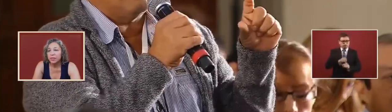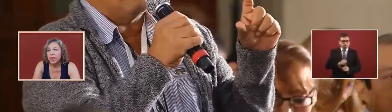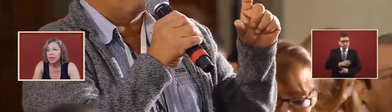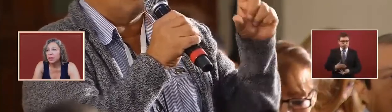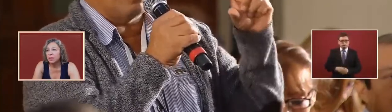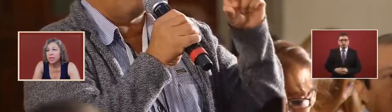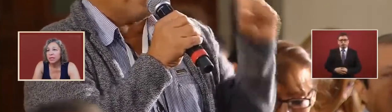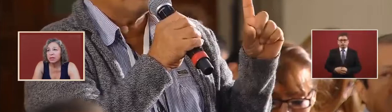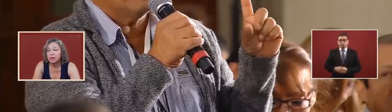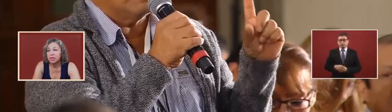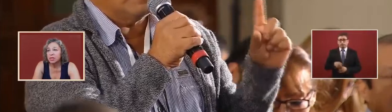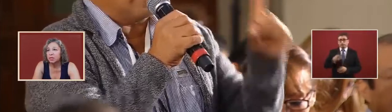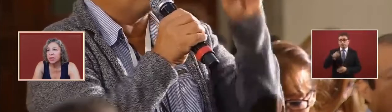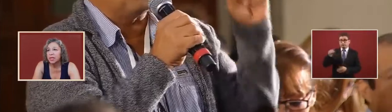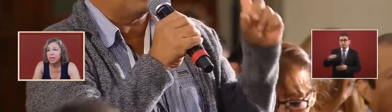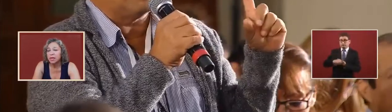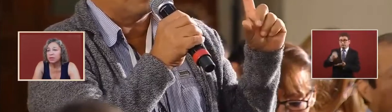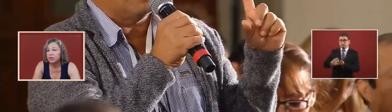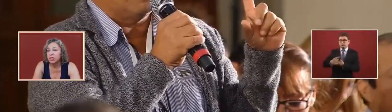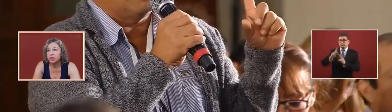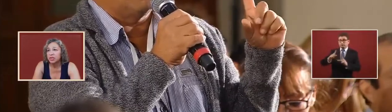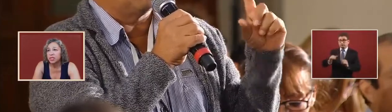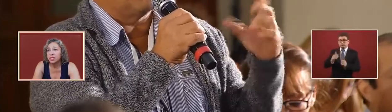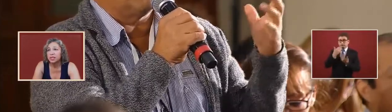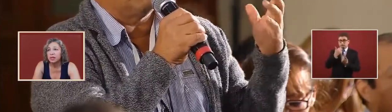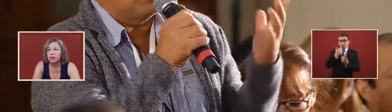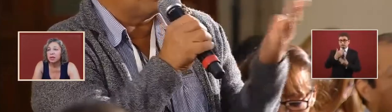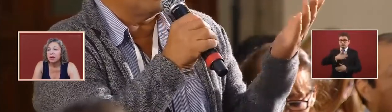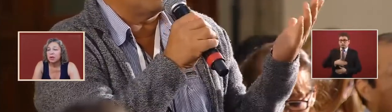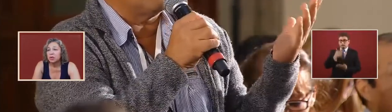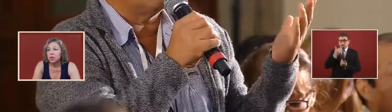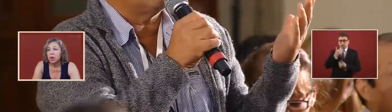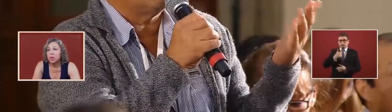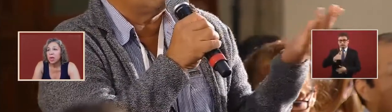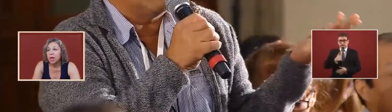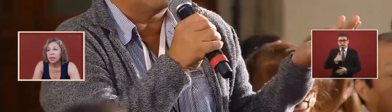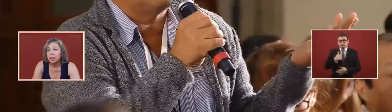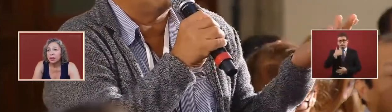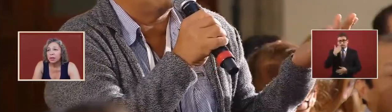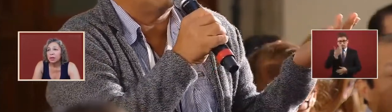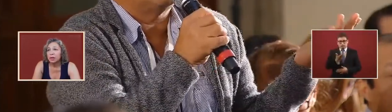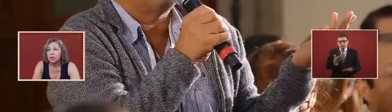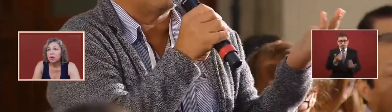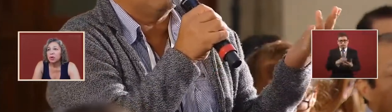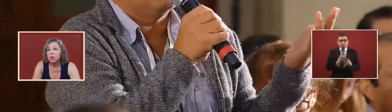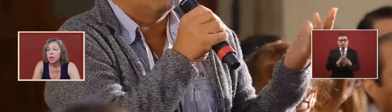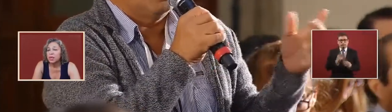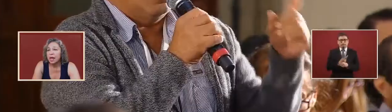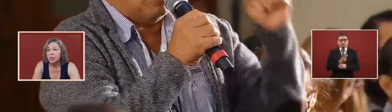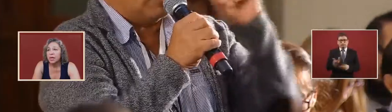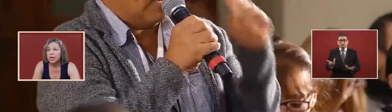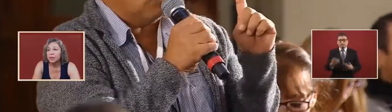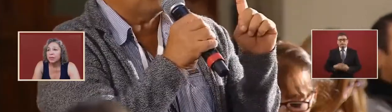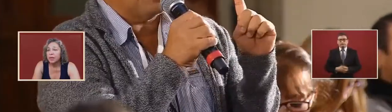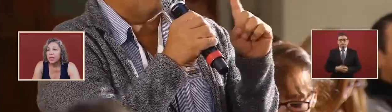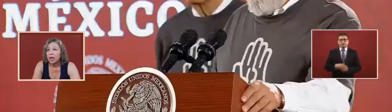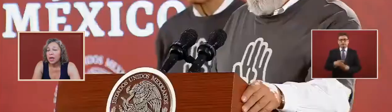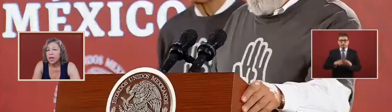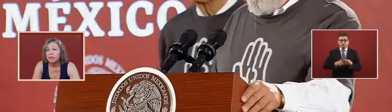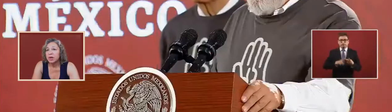peace in that place there is no peace and there is no justice so i would like to know what is happening